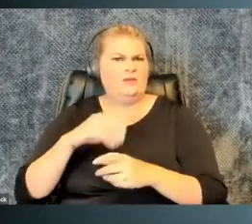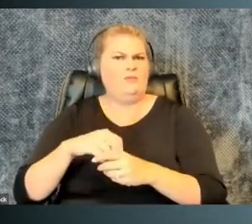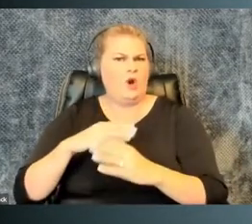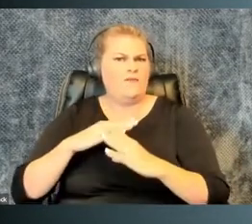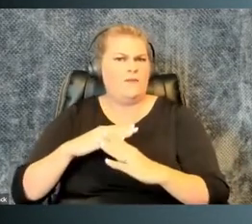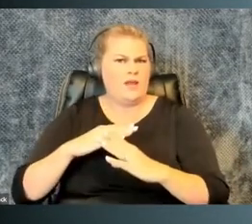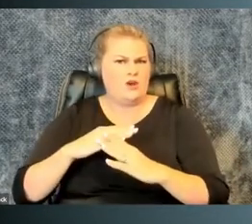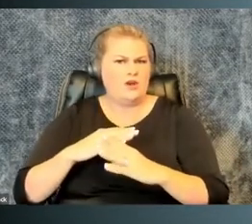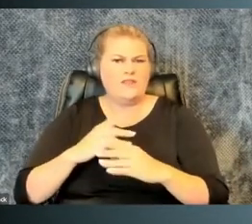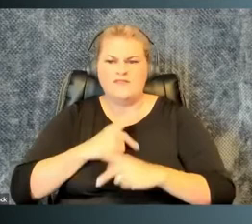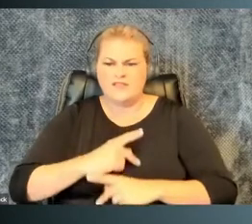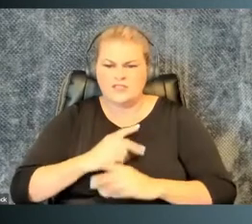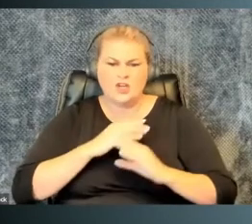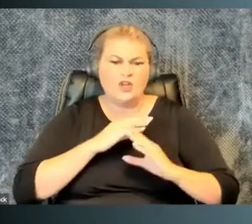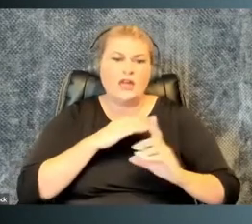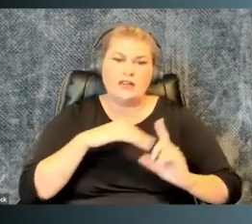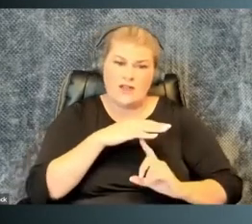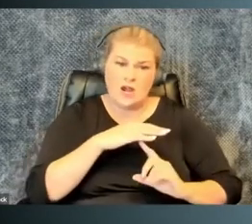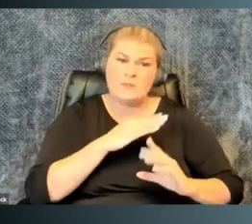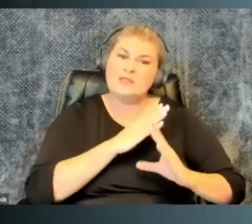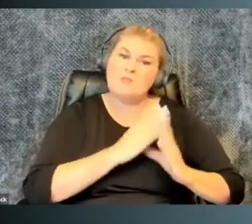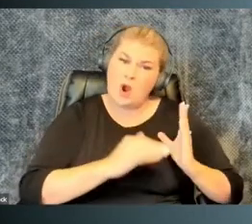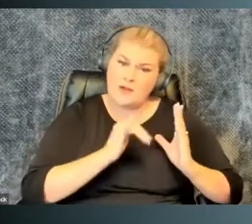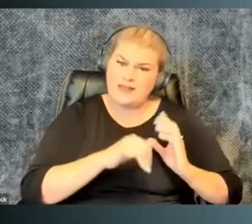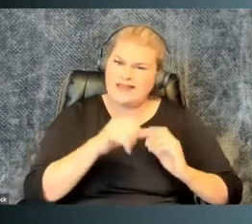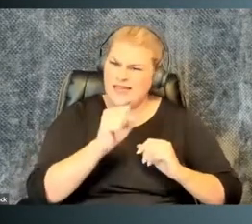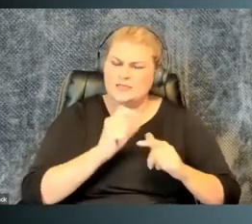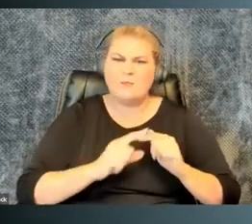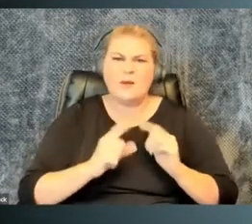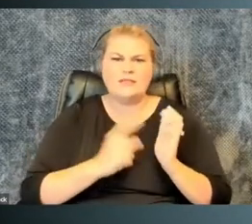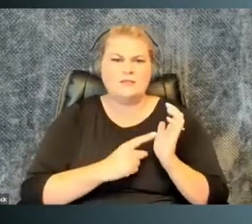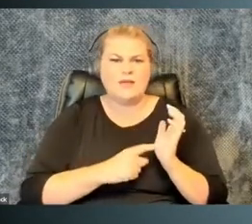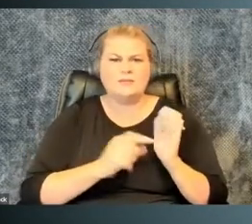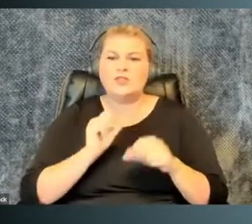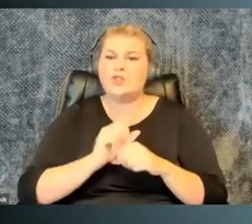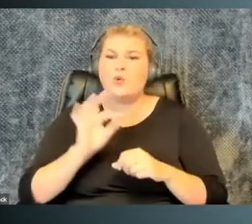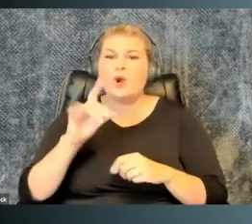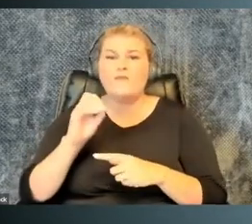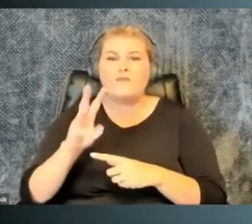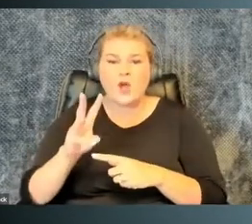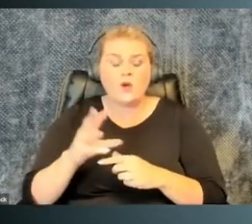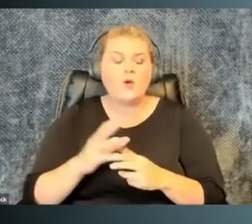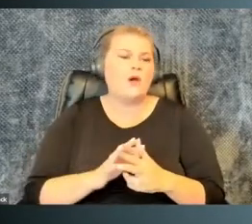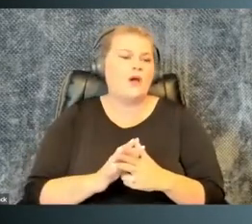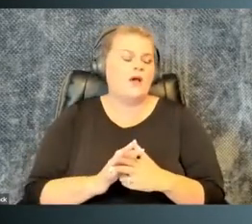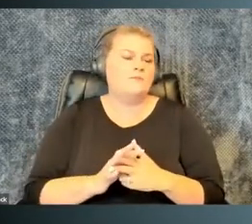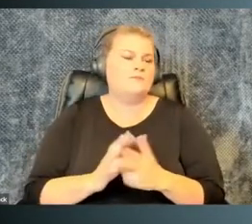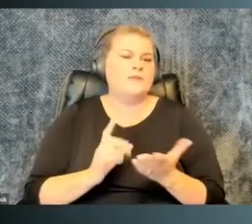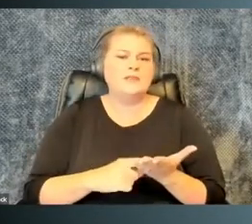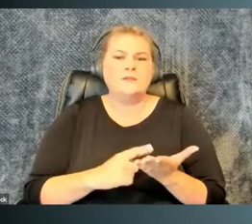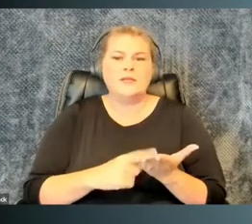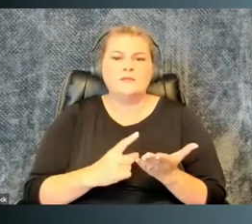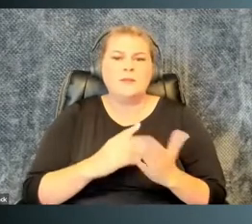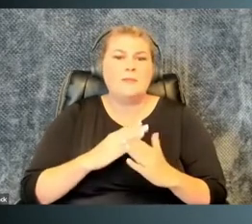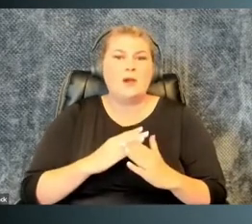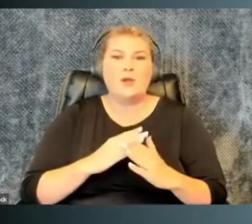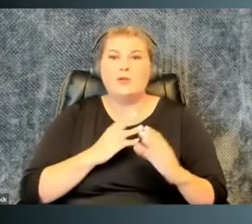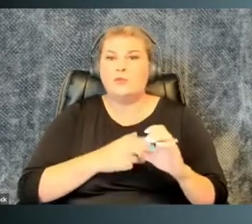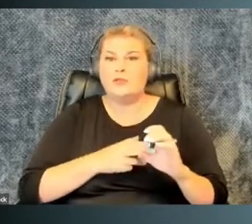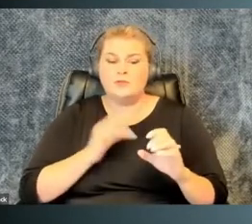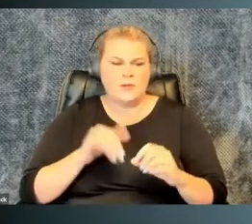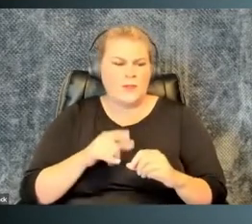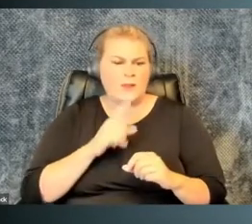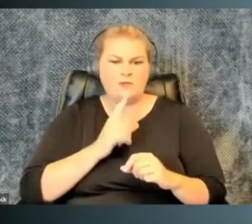up can be part of the barrier, right? The physical environment is part of it, but sometimes it's the flow of work. Sometimes it's,